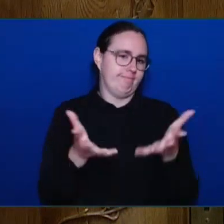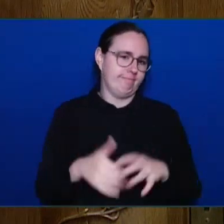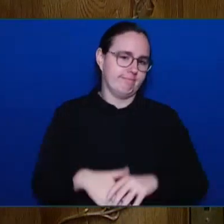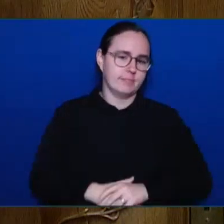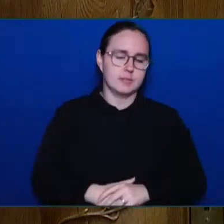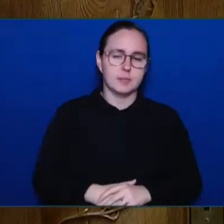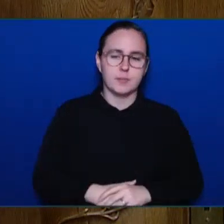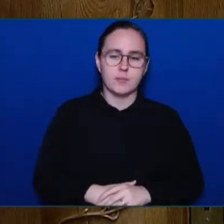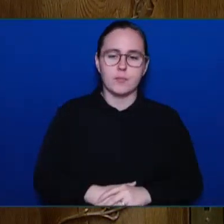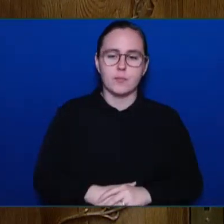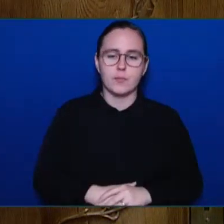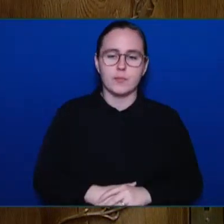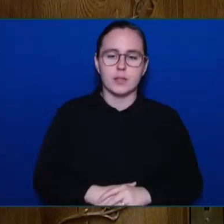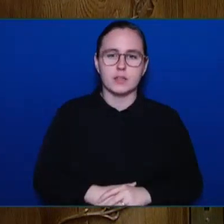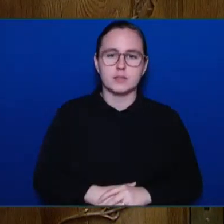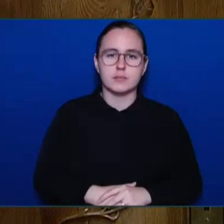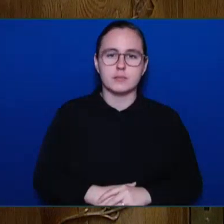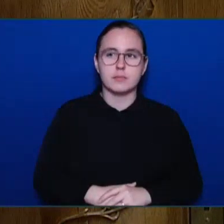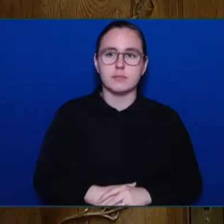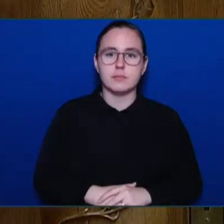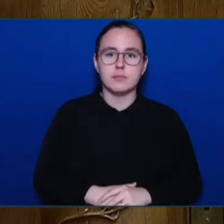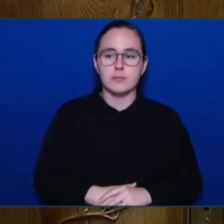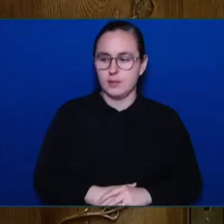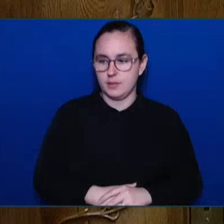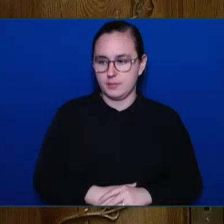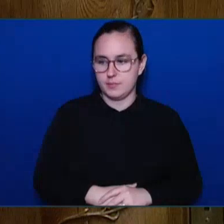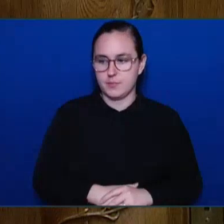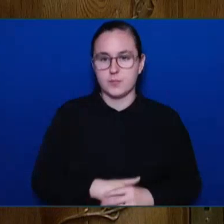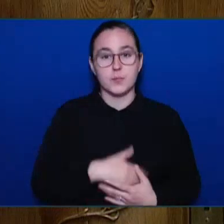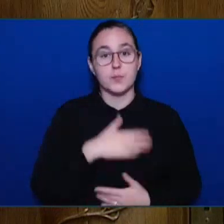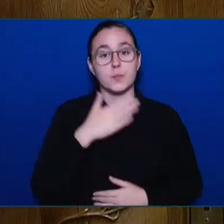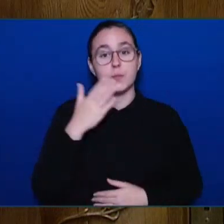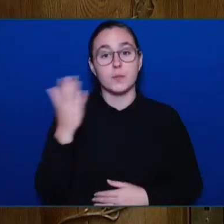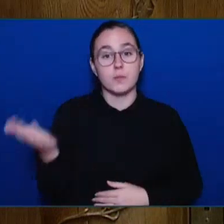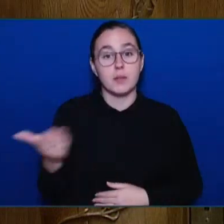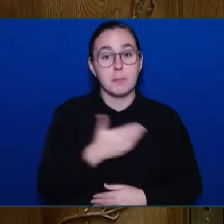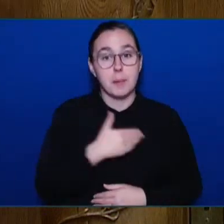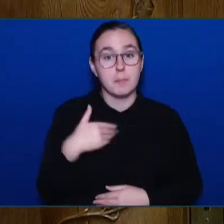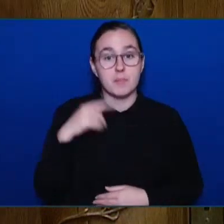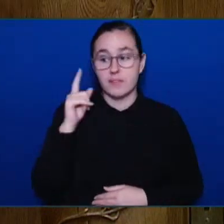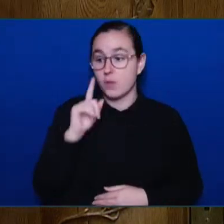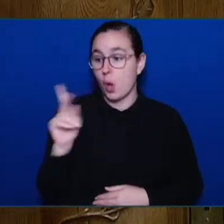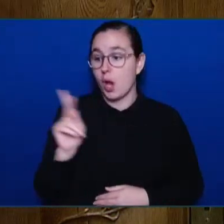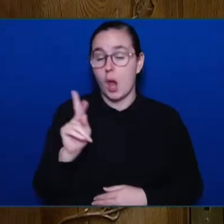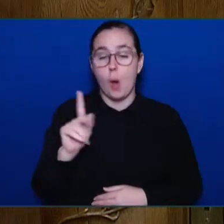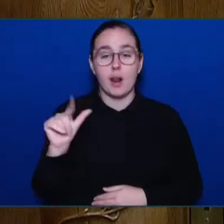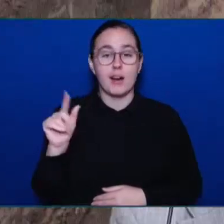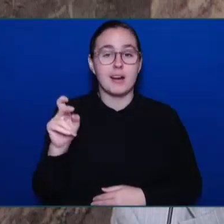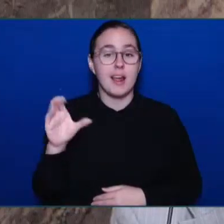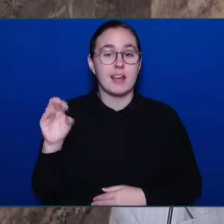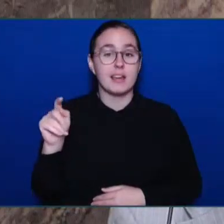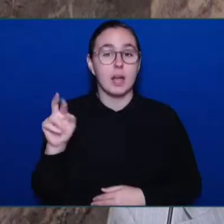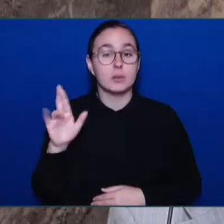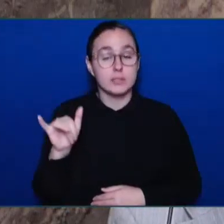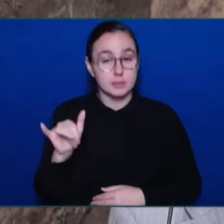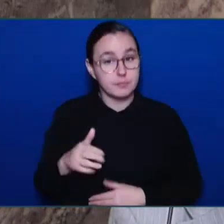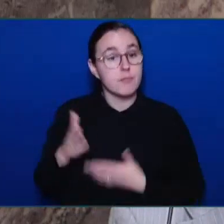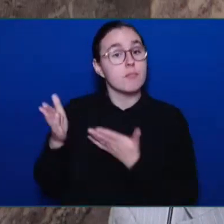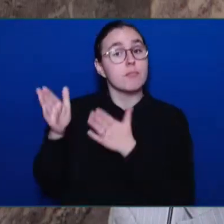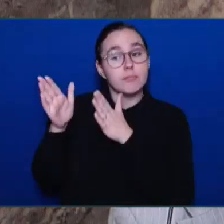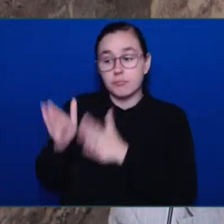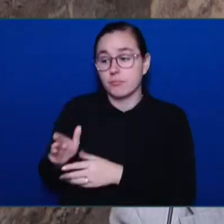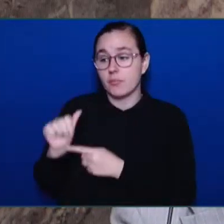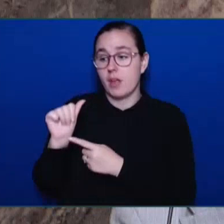Member for Corona Lake Country. Al Horning passed away last week, March